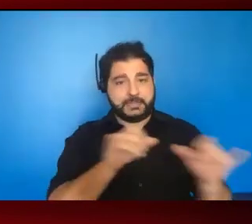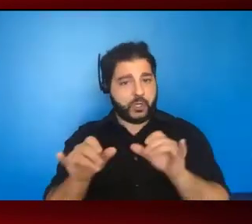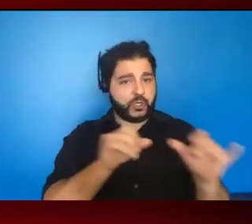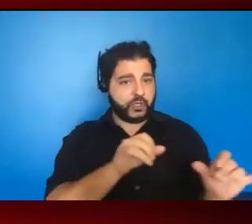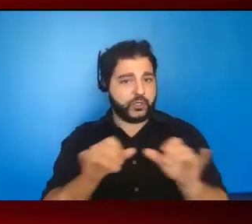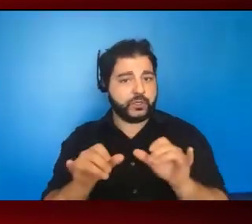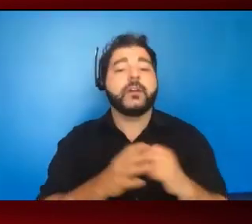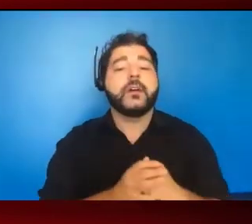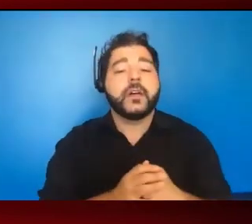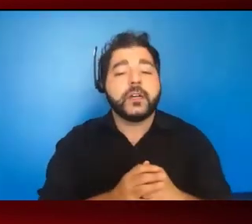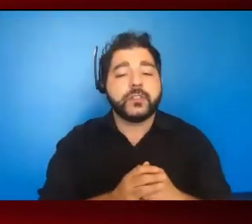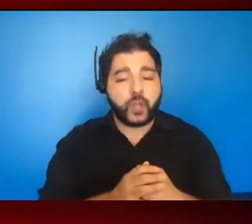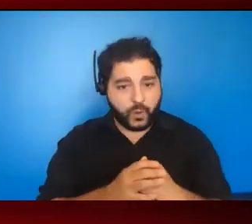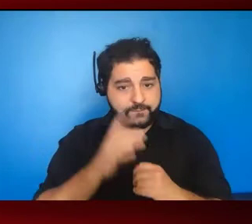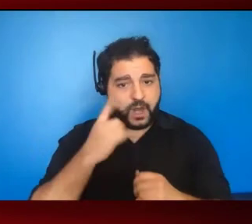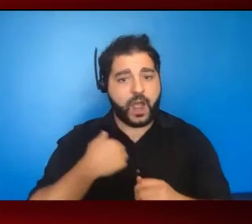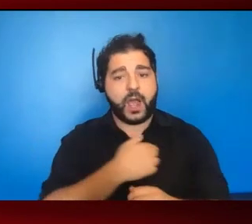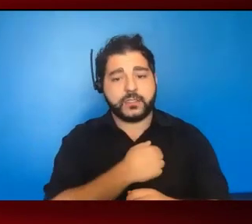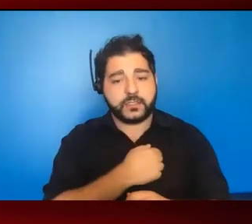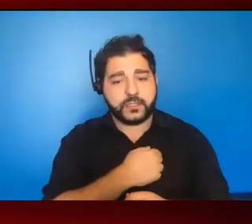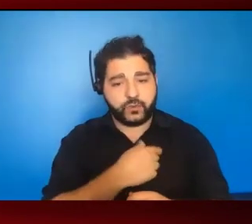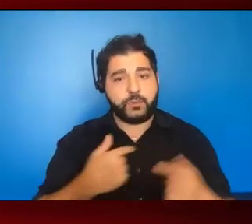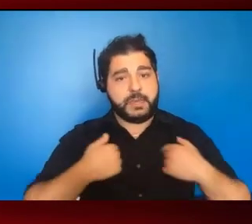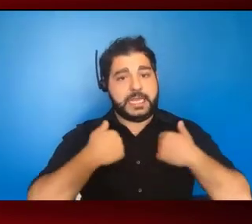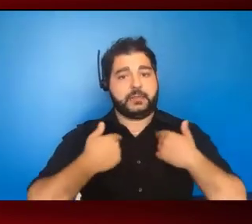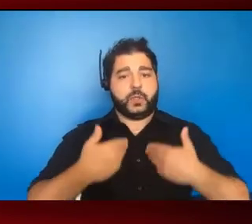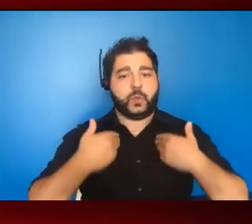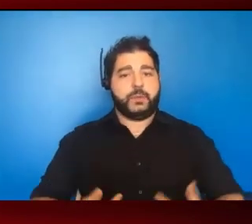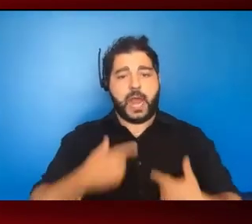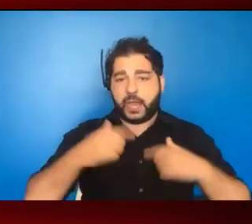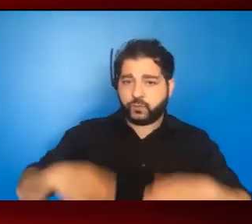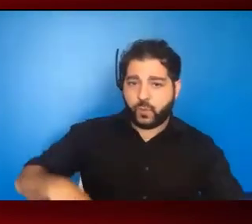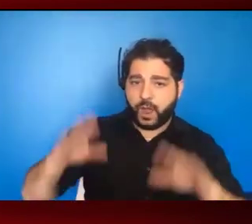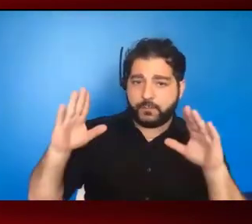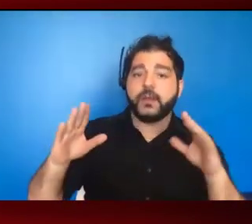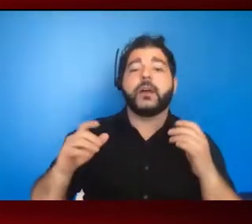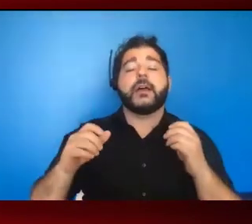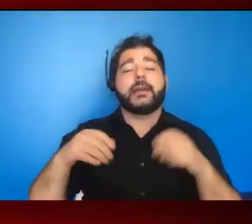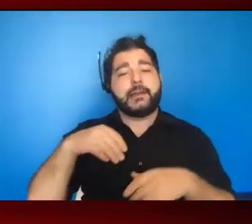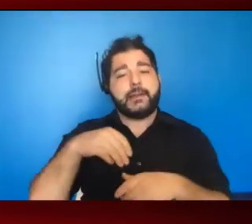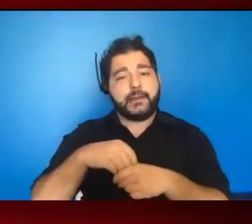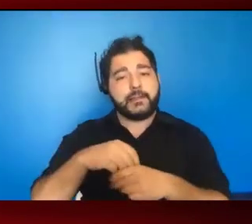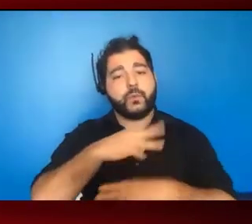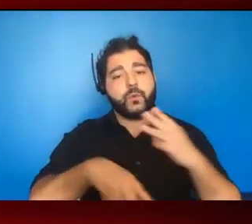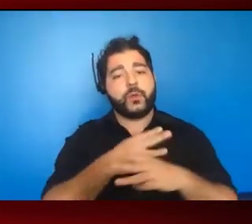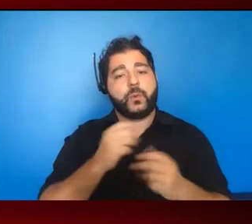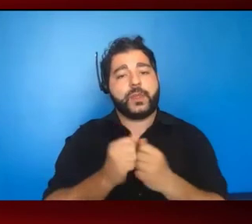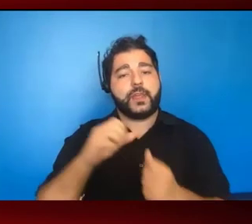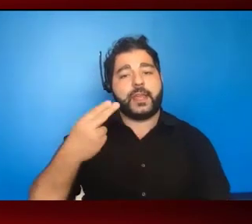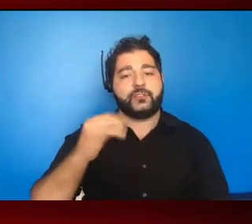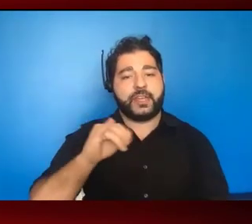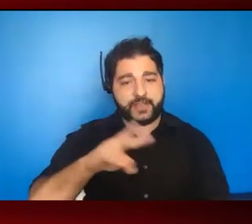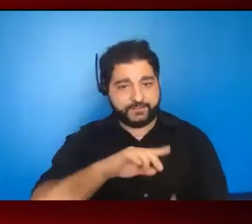And so sort of coming as a human who grew up in the world of HIV first